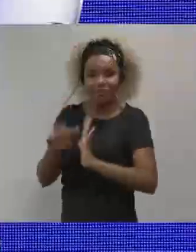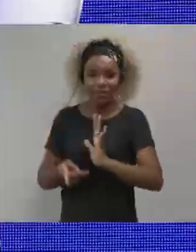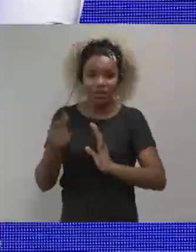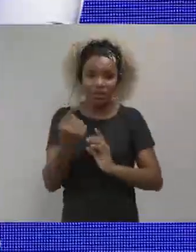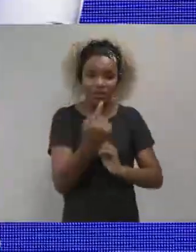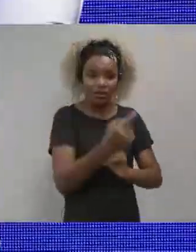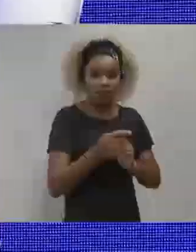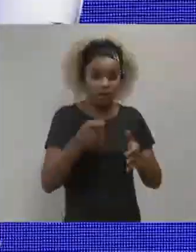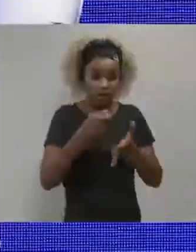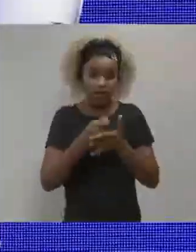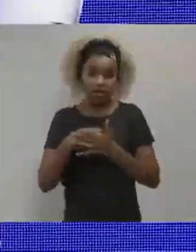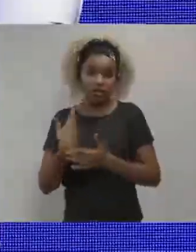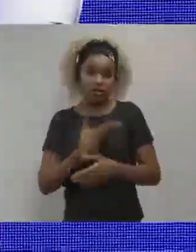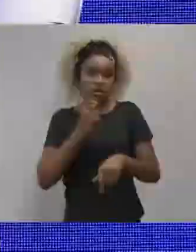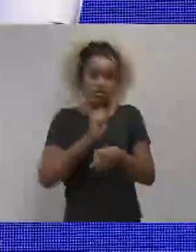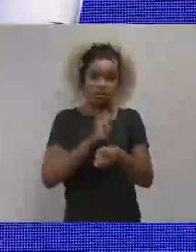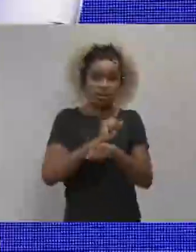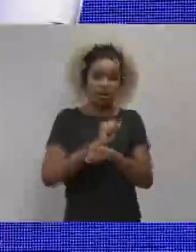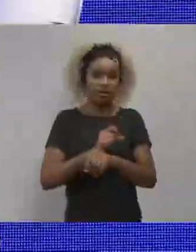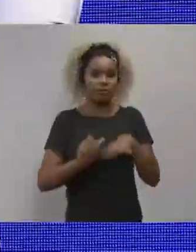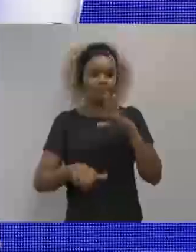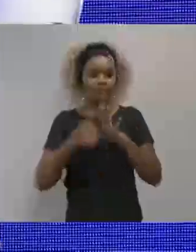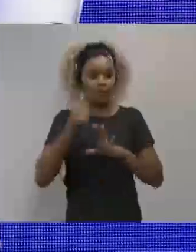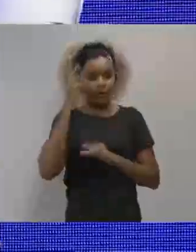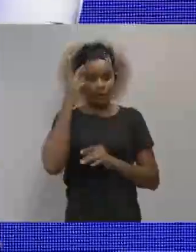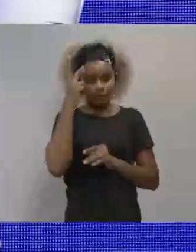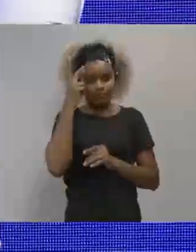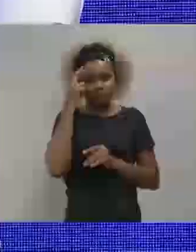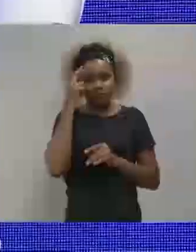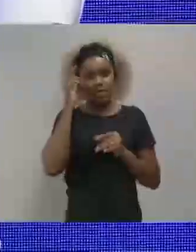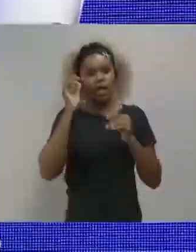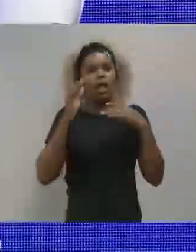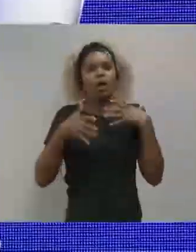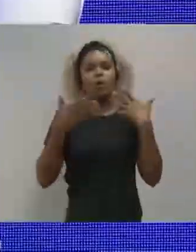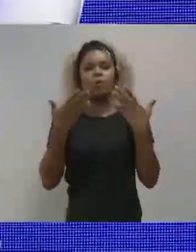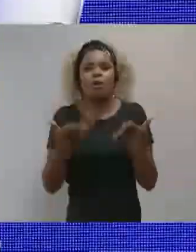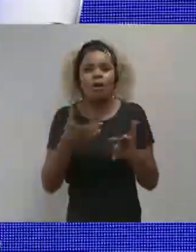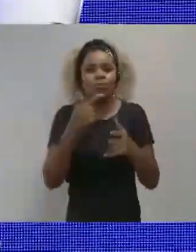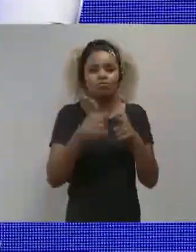Each project will allow us to stop into this first